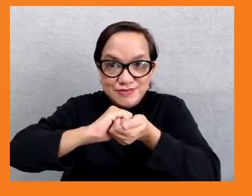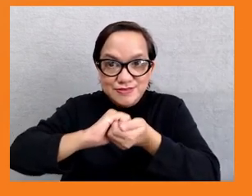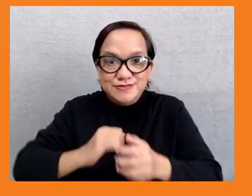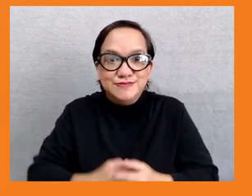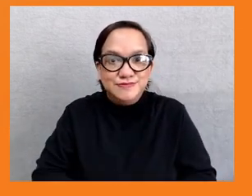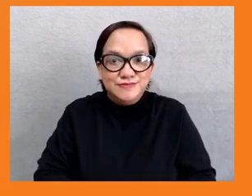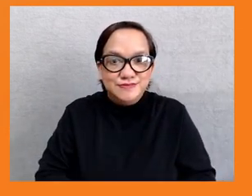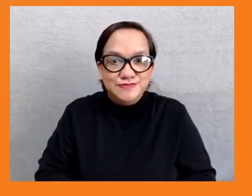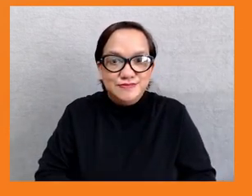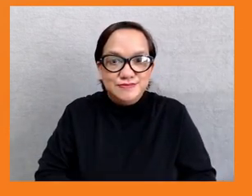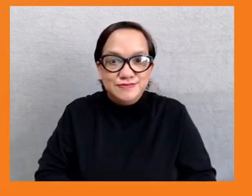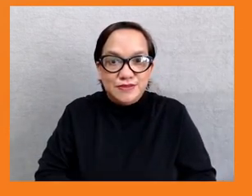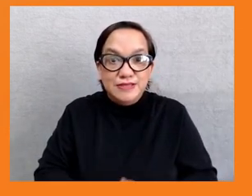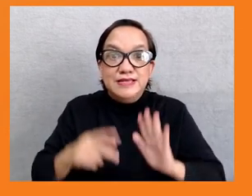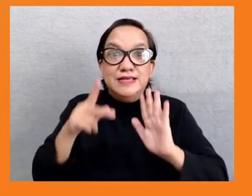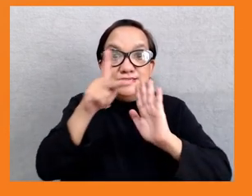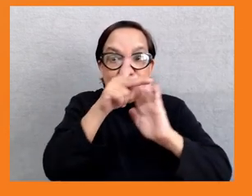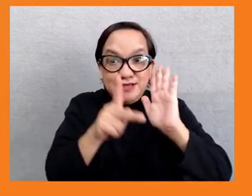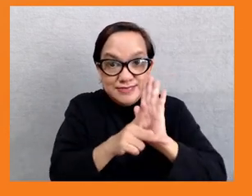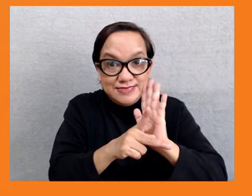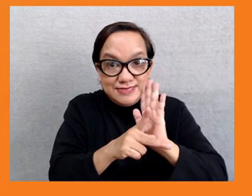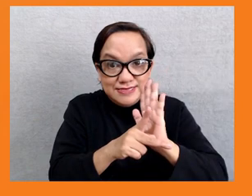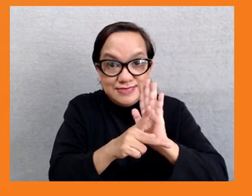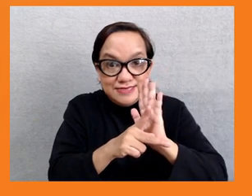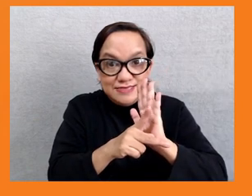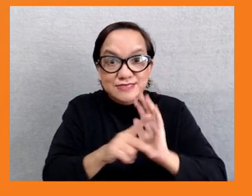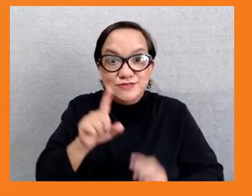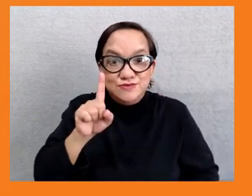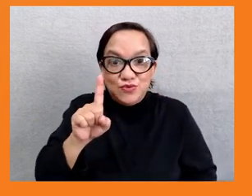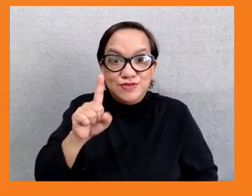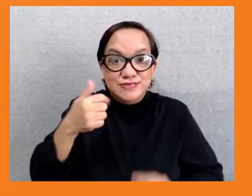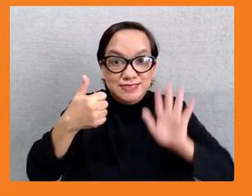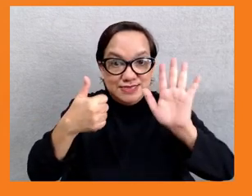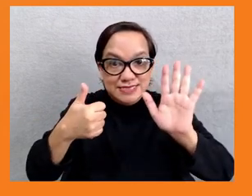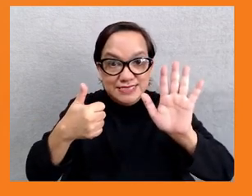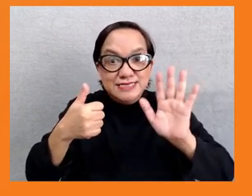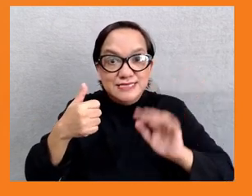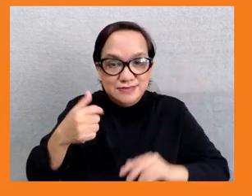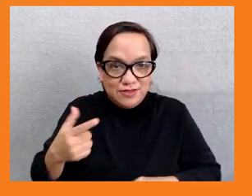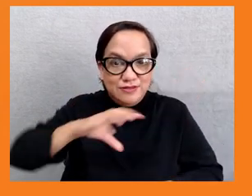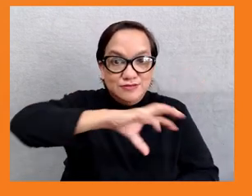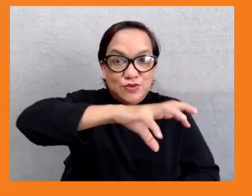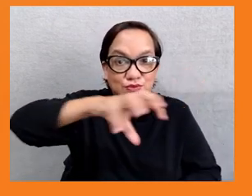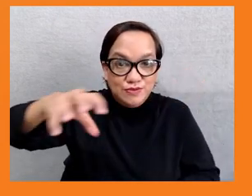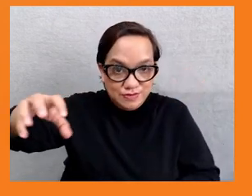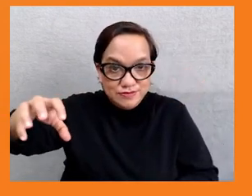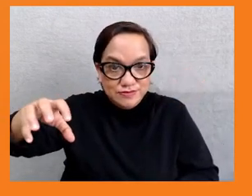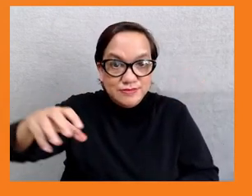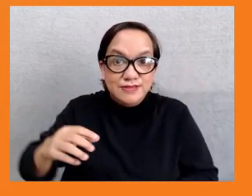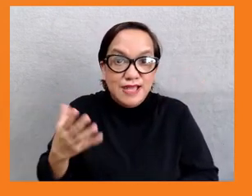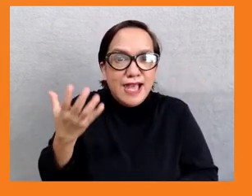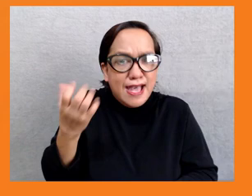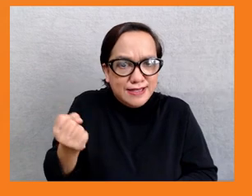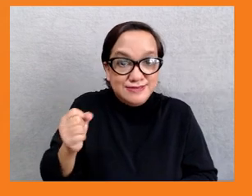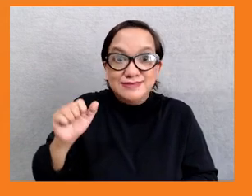161 countries, 1937 in Asia. Oxfam and DFI have developed a paper titled,